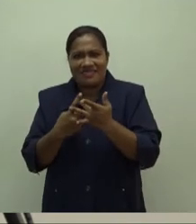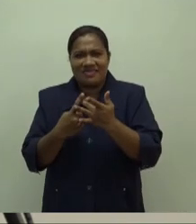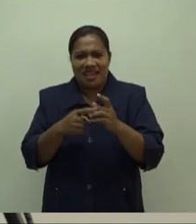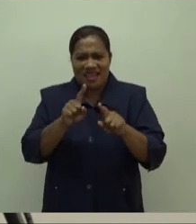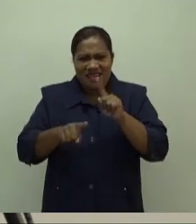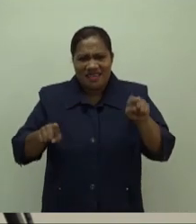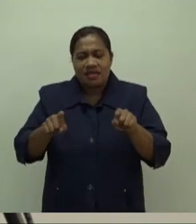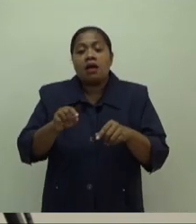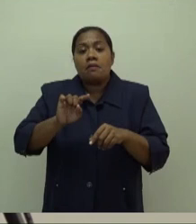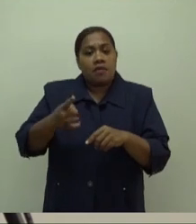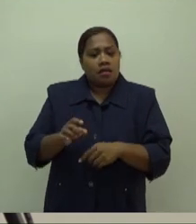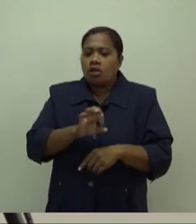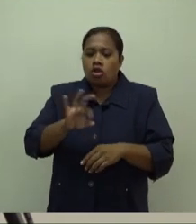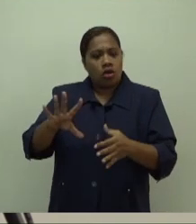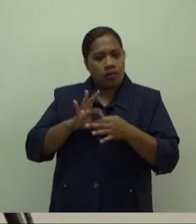But please,